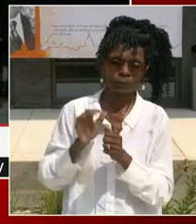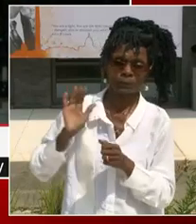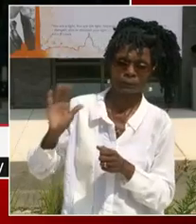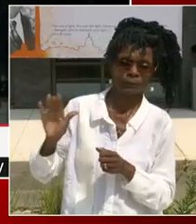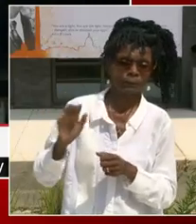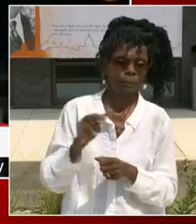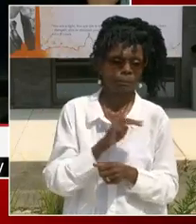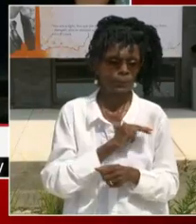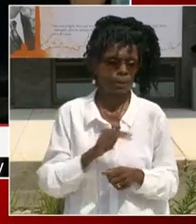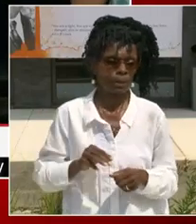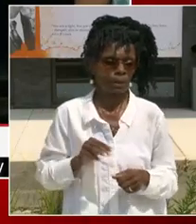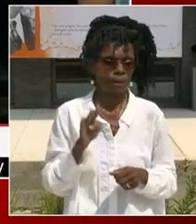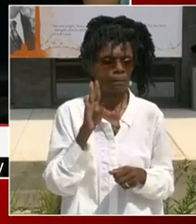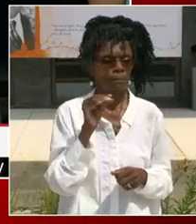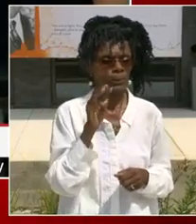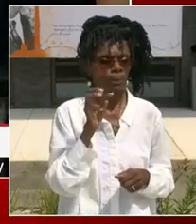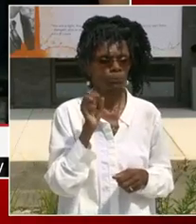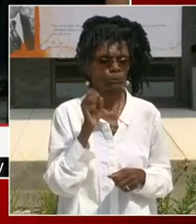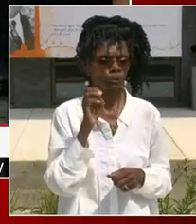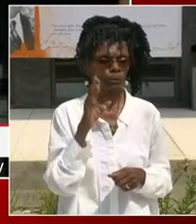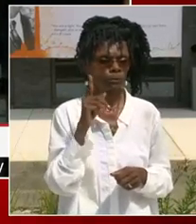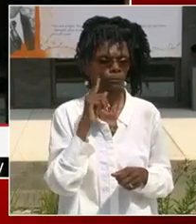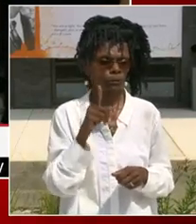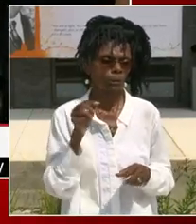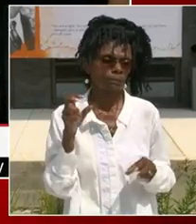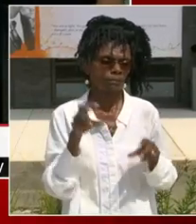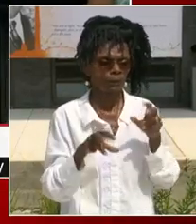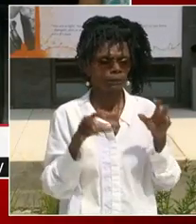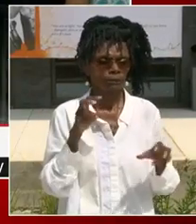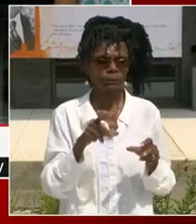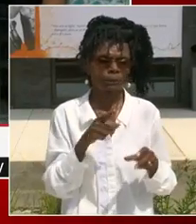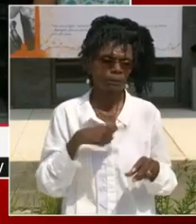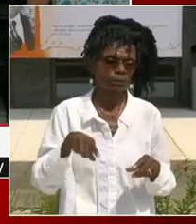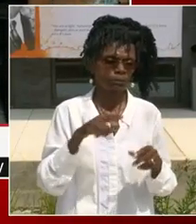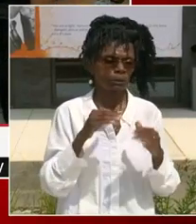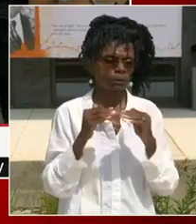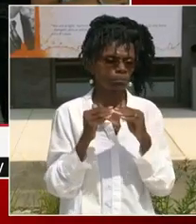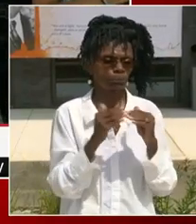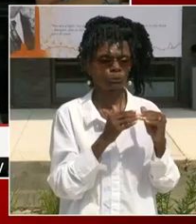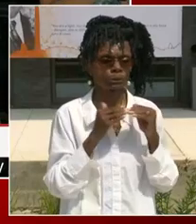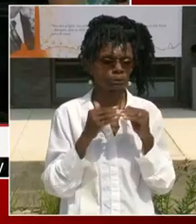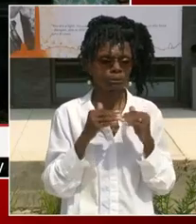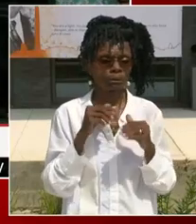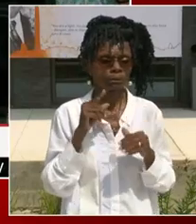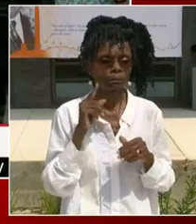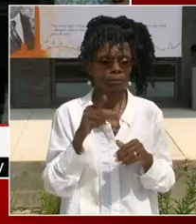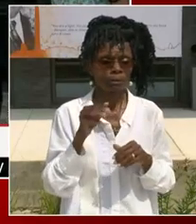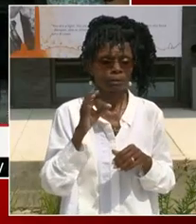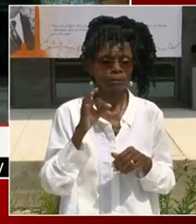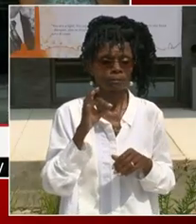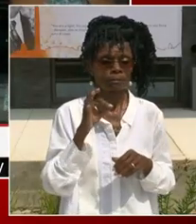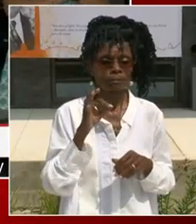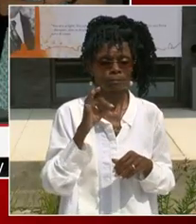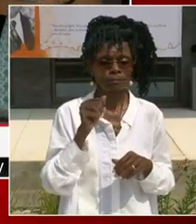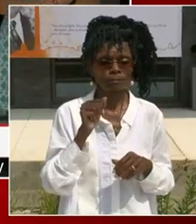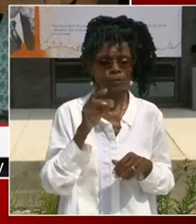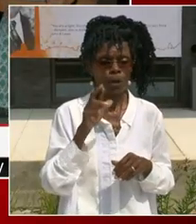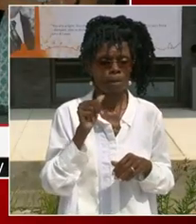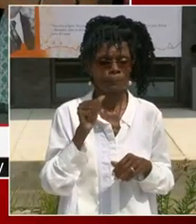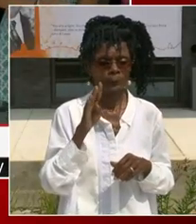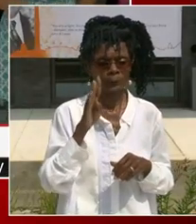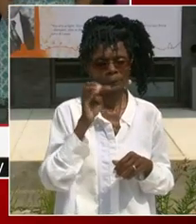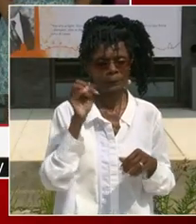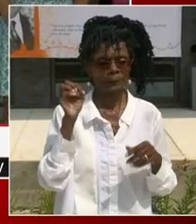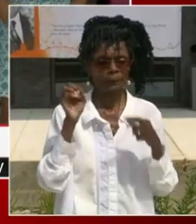and being a part of our community. I want to thank our chancellor, Chancellor Faraby. Thank you so much for coordinating with this as well. And